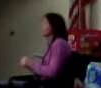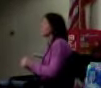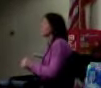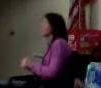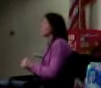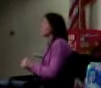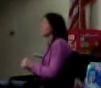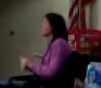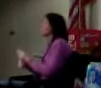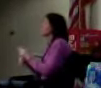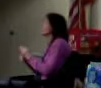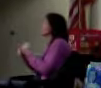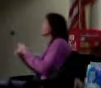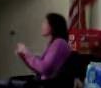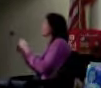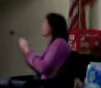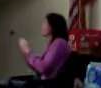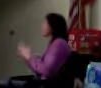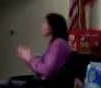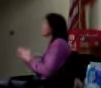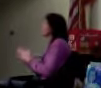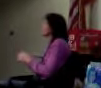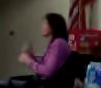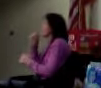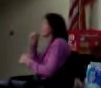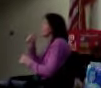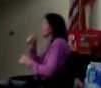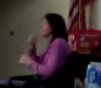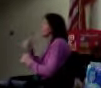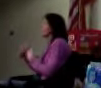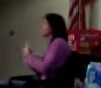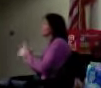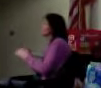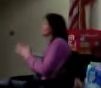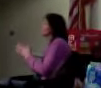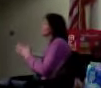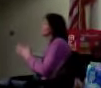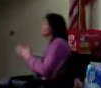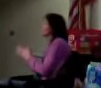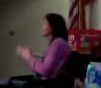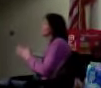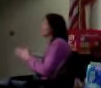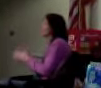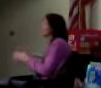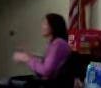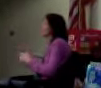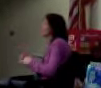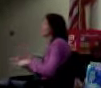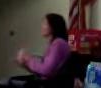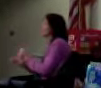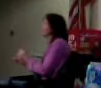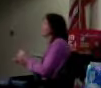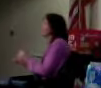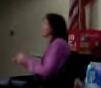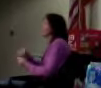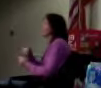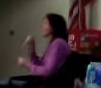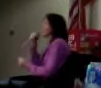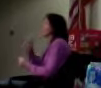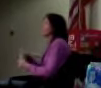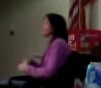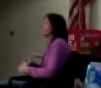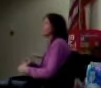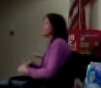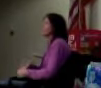and stuff. So, like, used to go in the house every day after school, and you would, like, let us help, you were able to help sister, but you would help help.